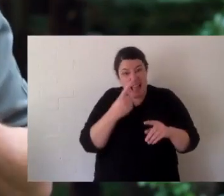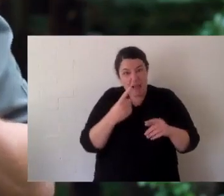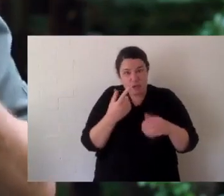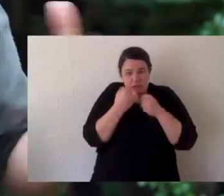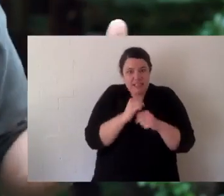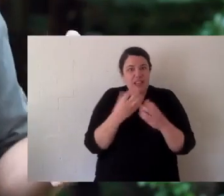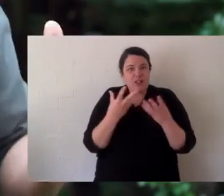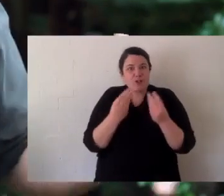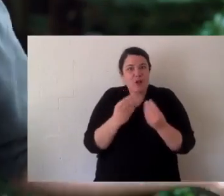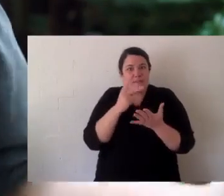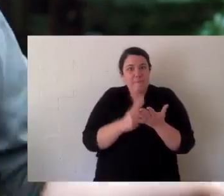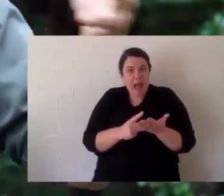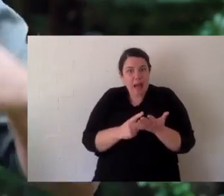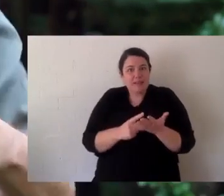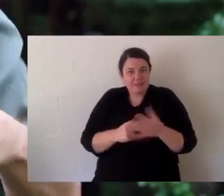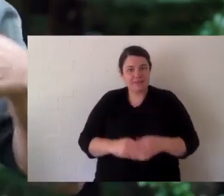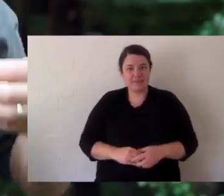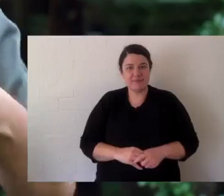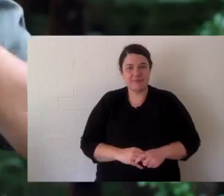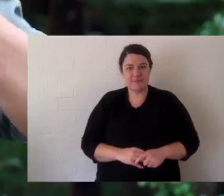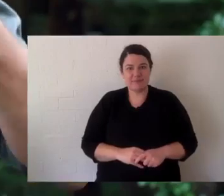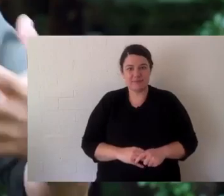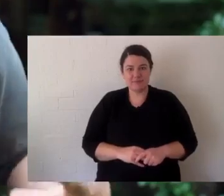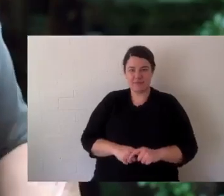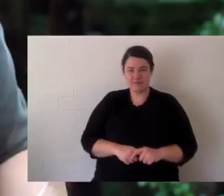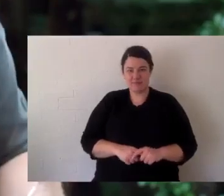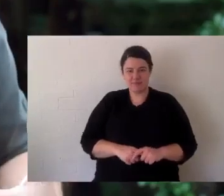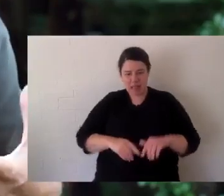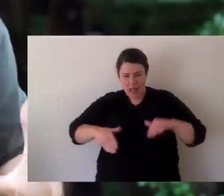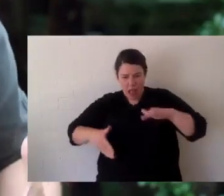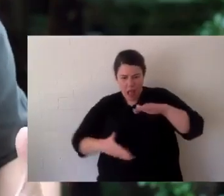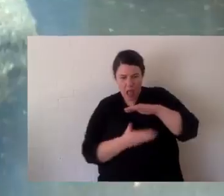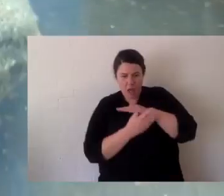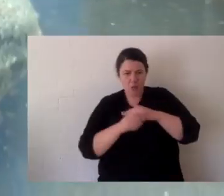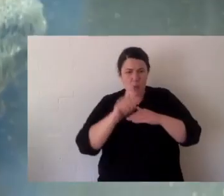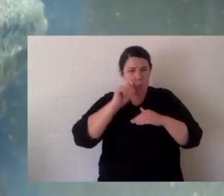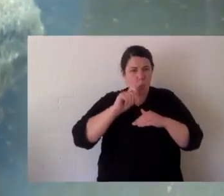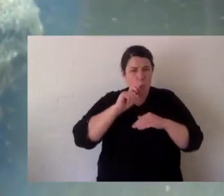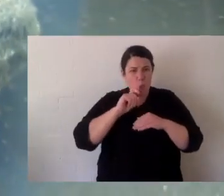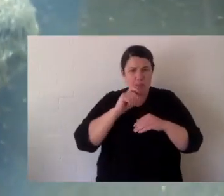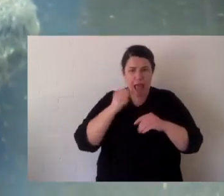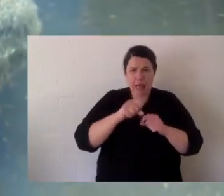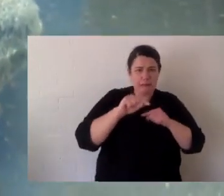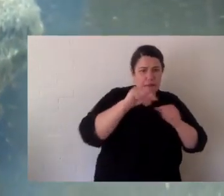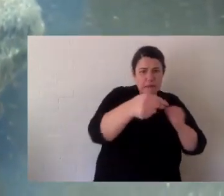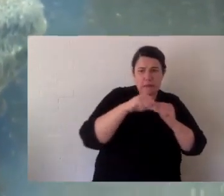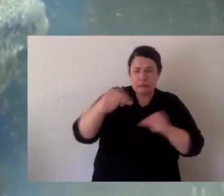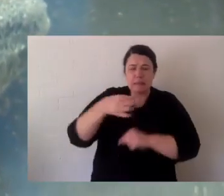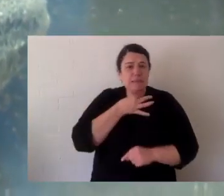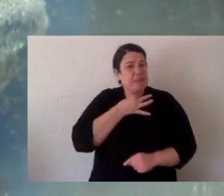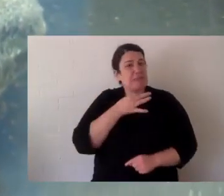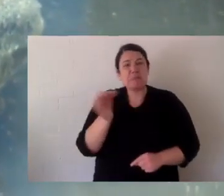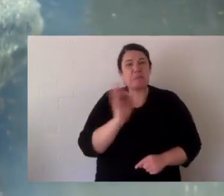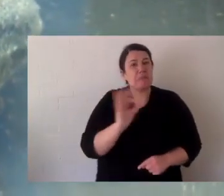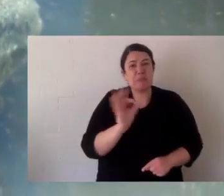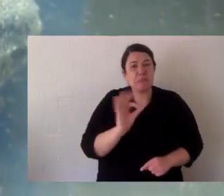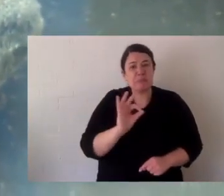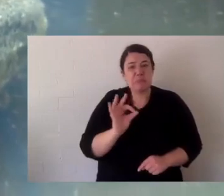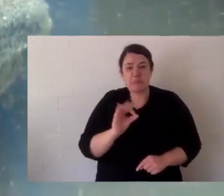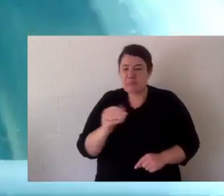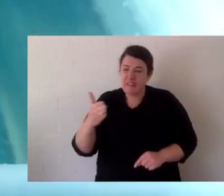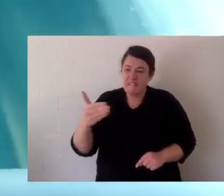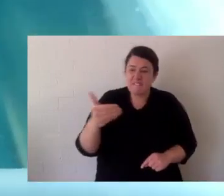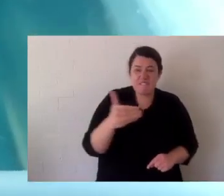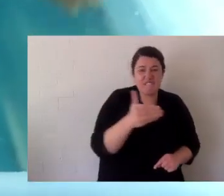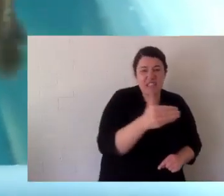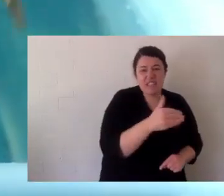shell and the eagle can't eat it because it's protected and they've got to protect those soft parts of the body. Living underwater, they don't have many